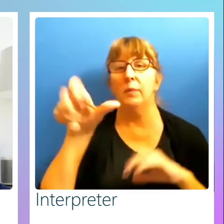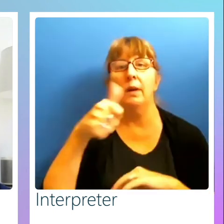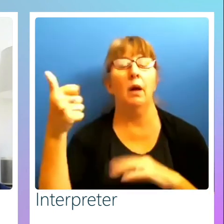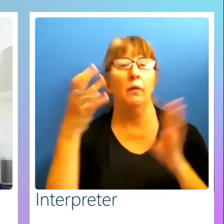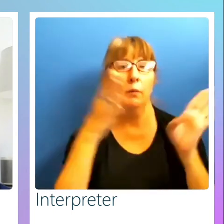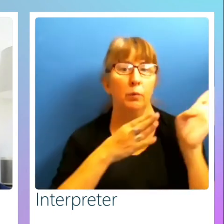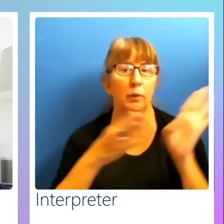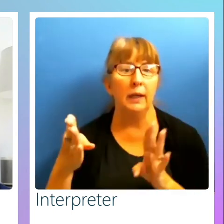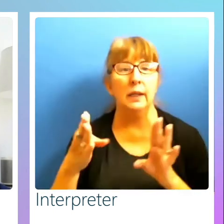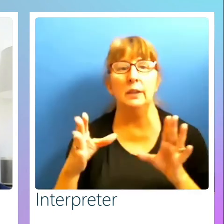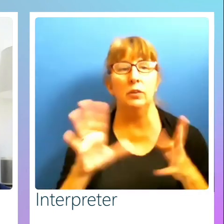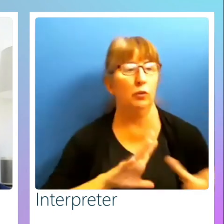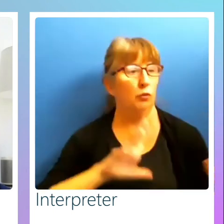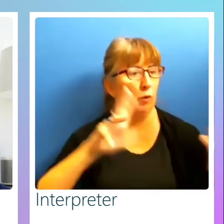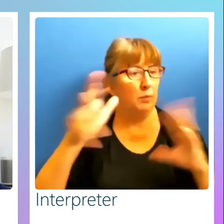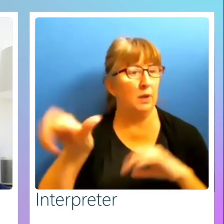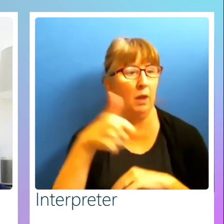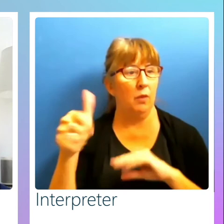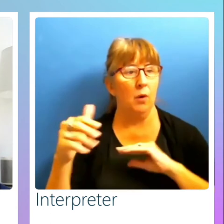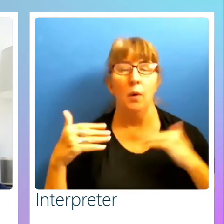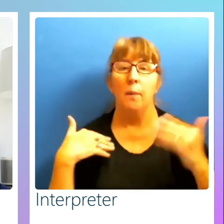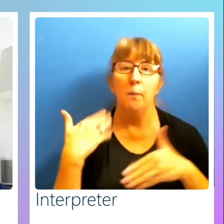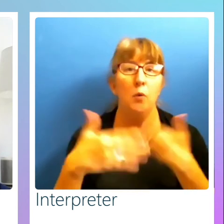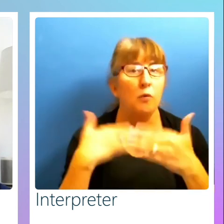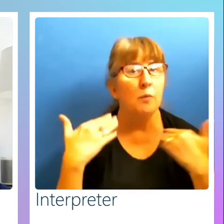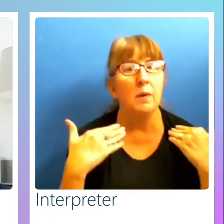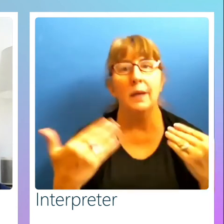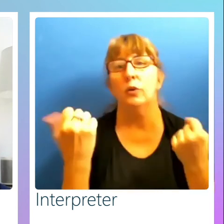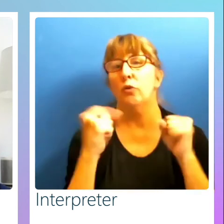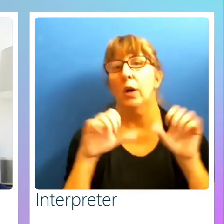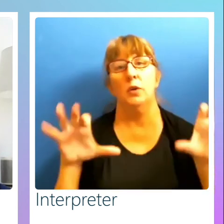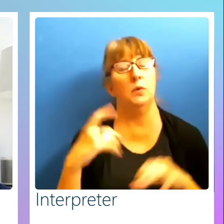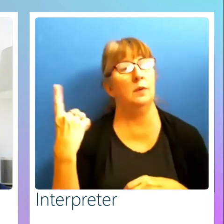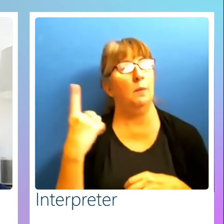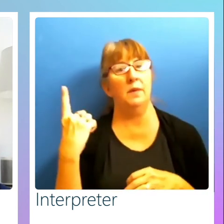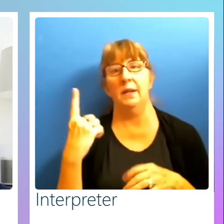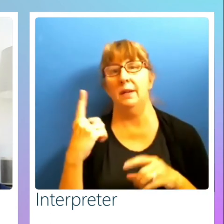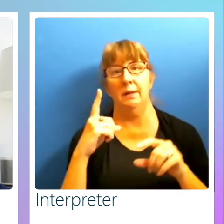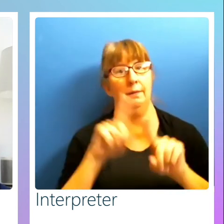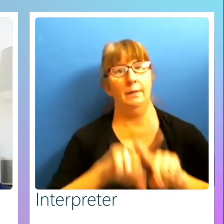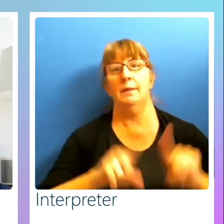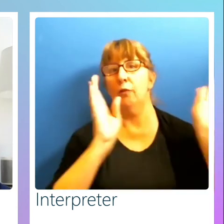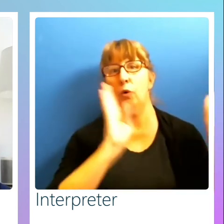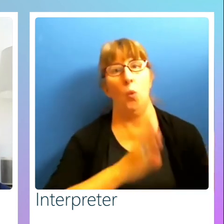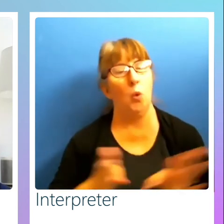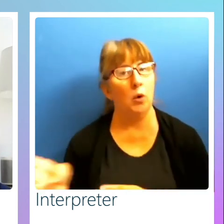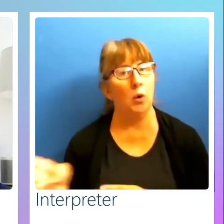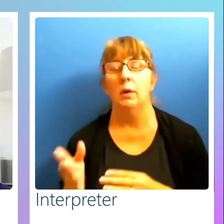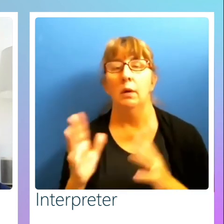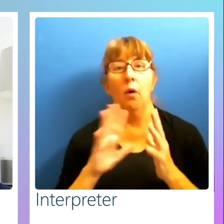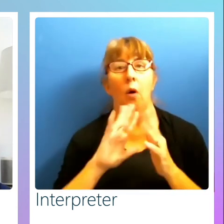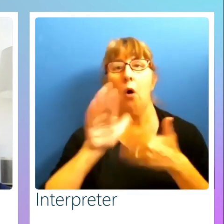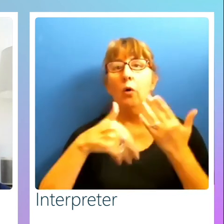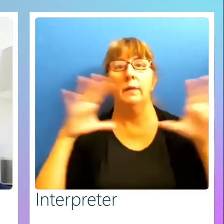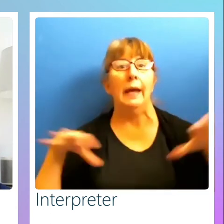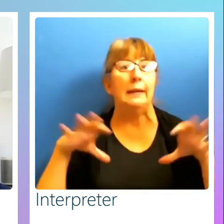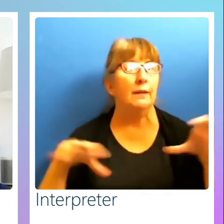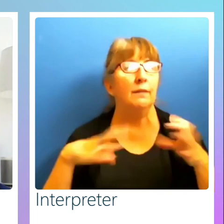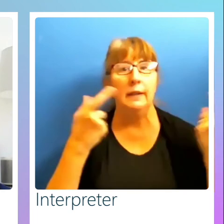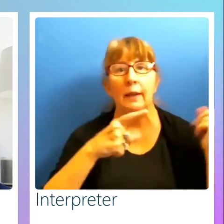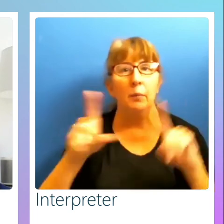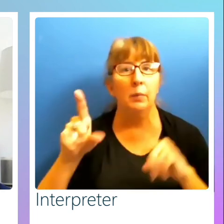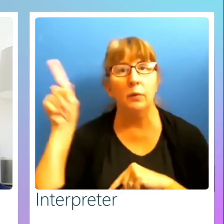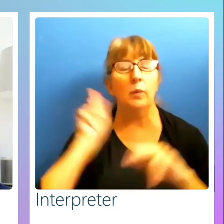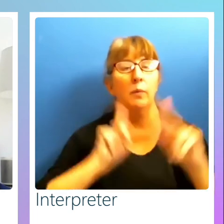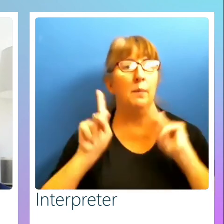disrupting other movement, and you're trying to do something out of sequence, plus you're, you've got all of this activity taking place with people who have,